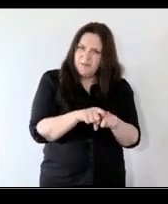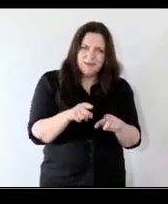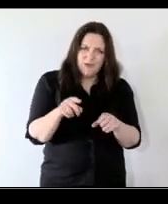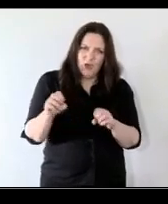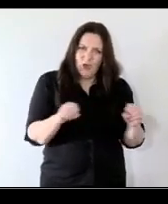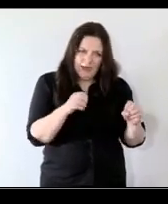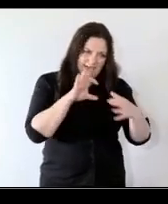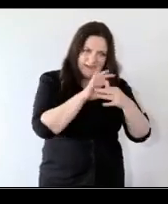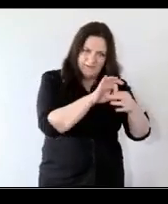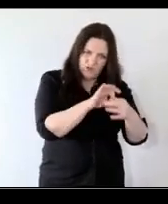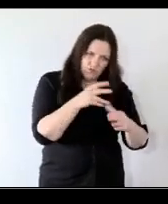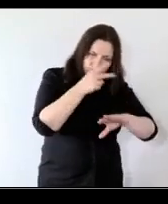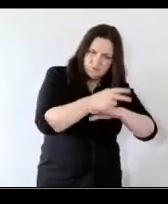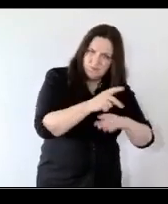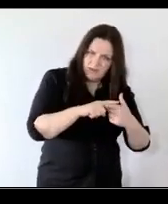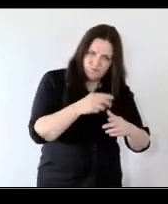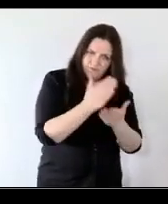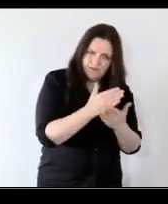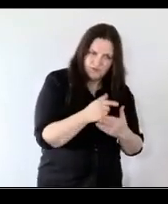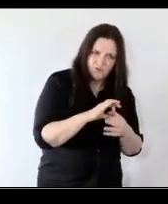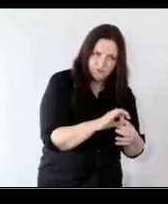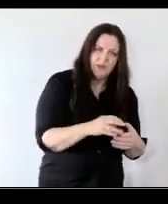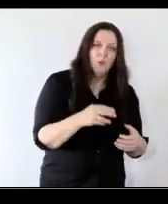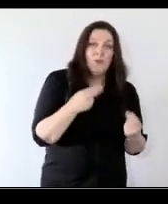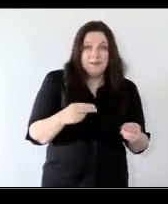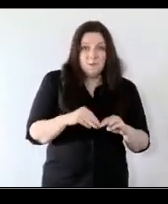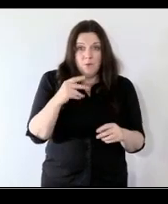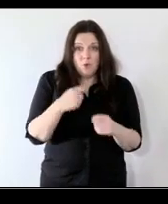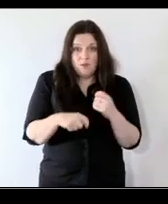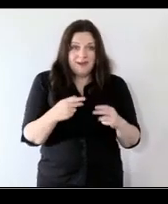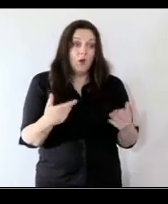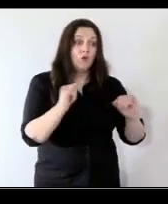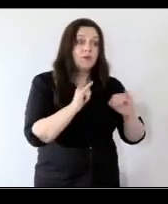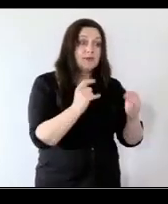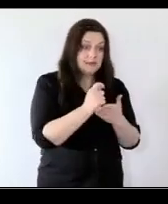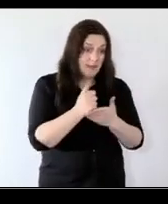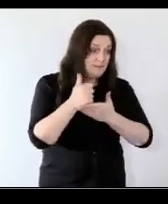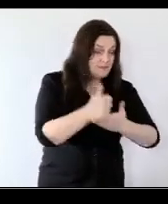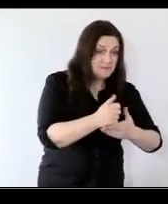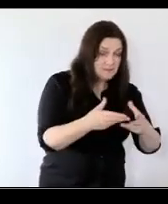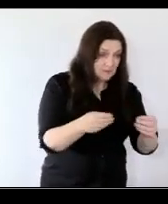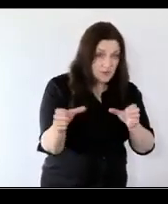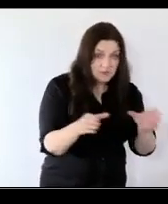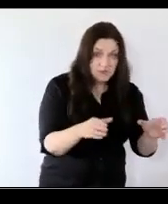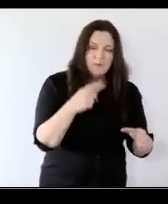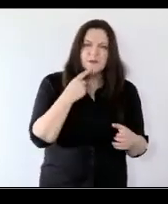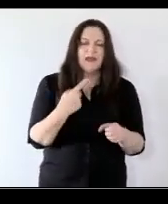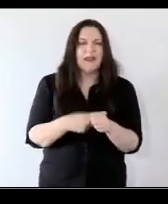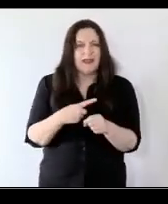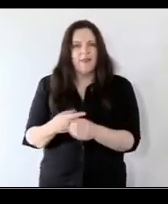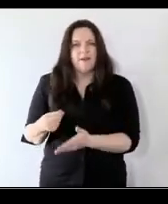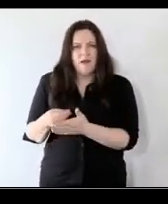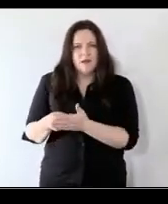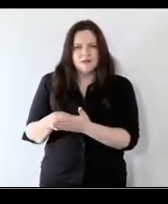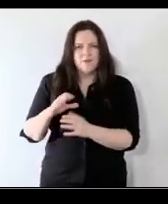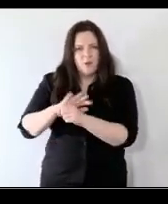so i think it shows us that we need it even more than now but i suppose the cost of covert potentially means that money again will be